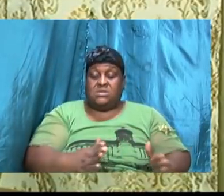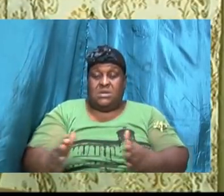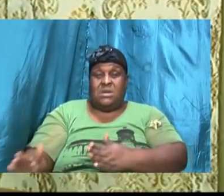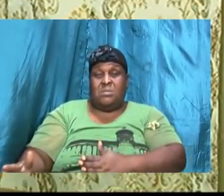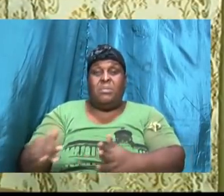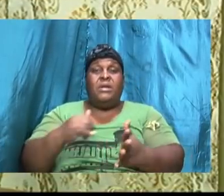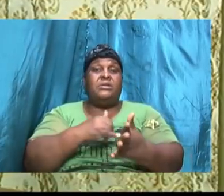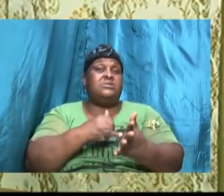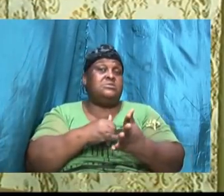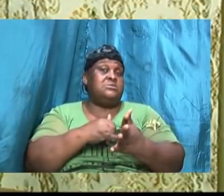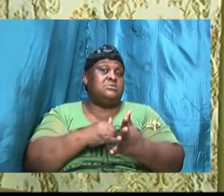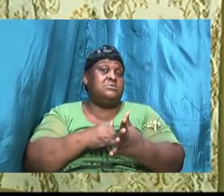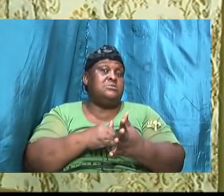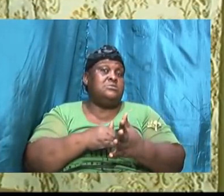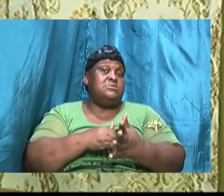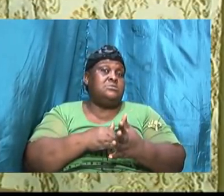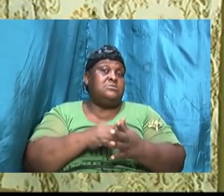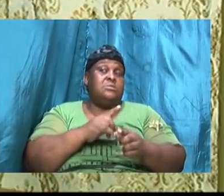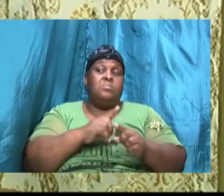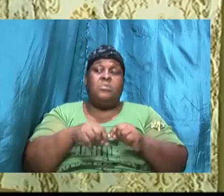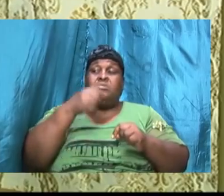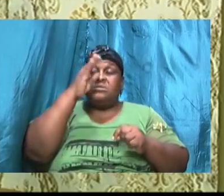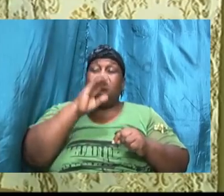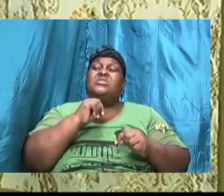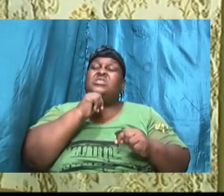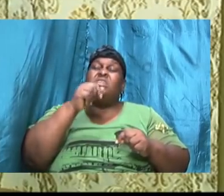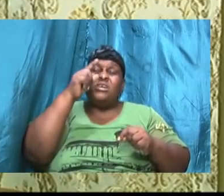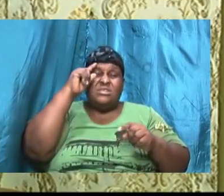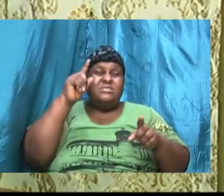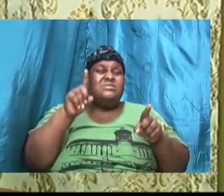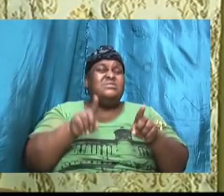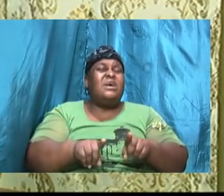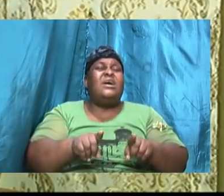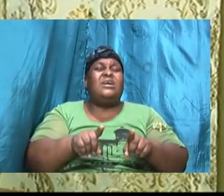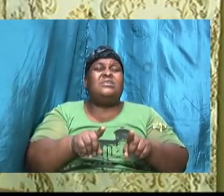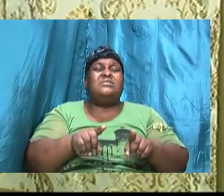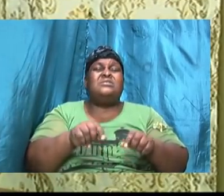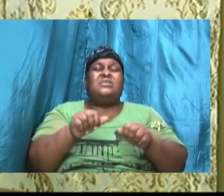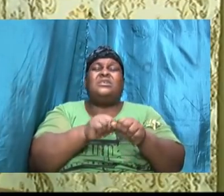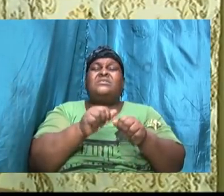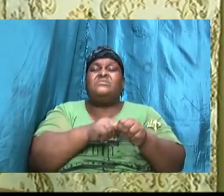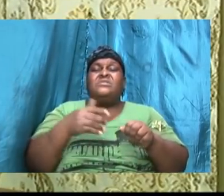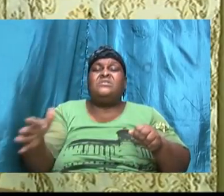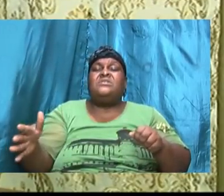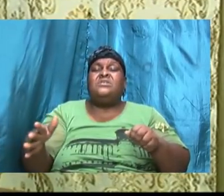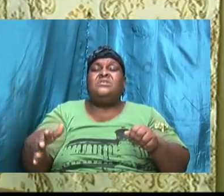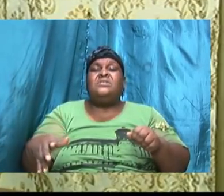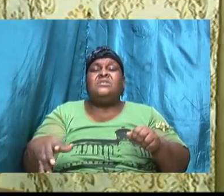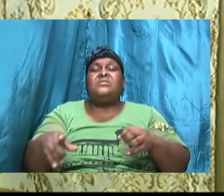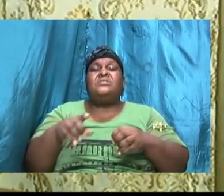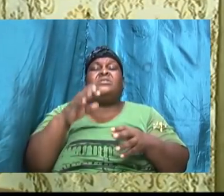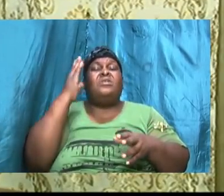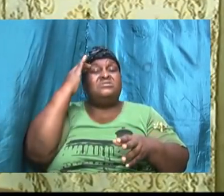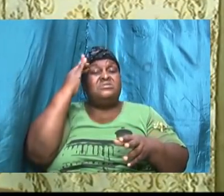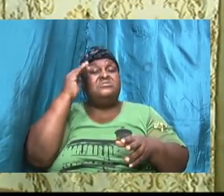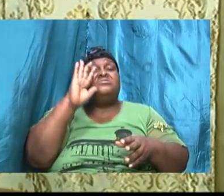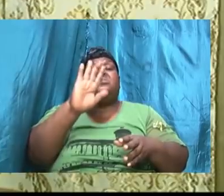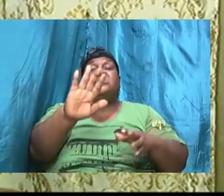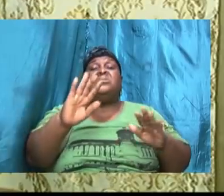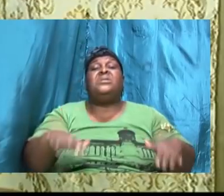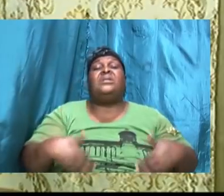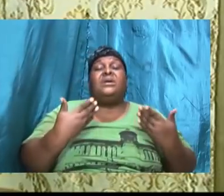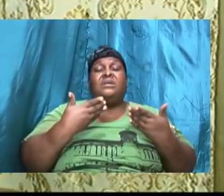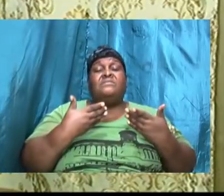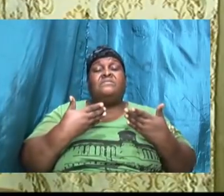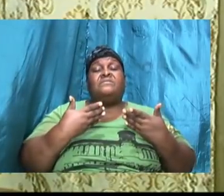but he has not already decided everything as it pertains to your life if God did